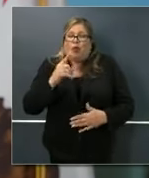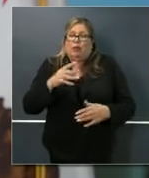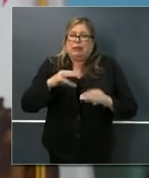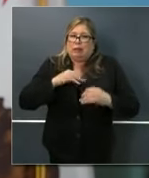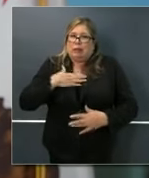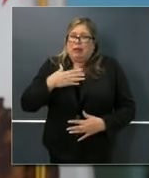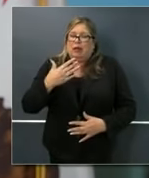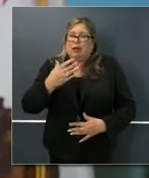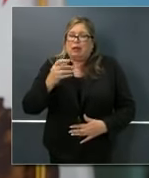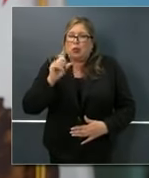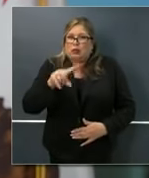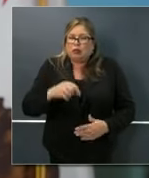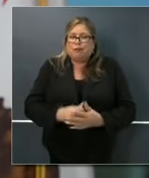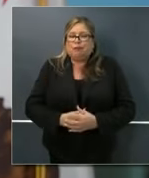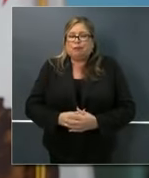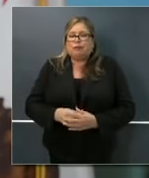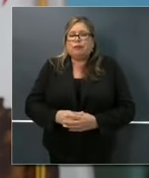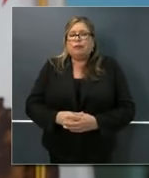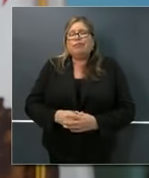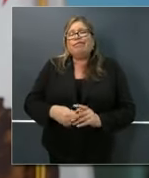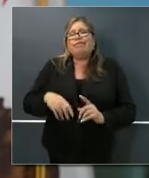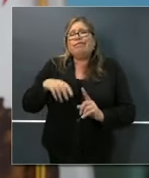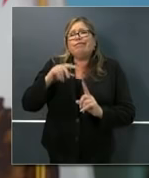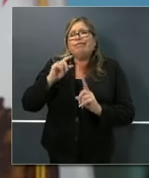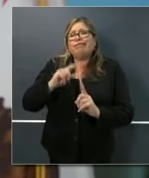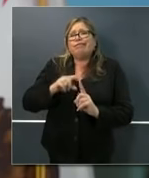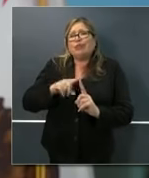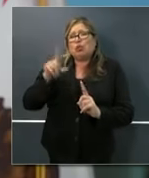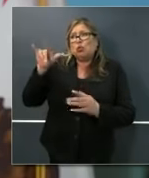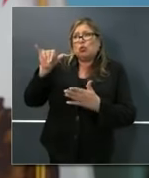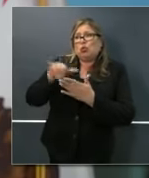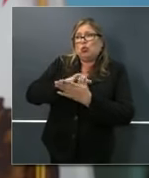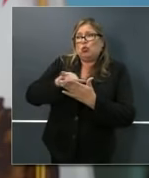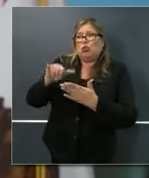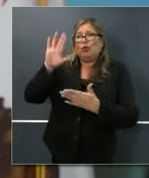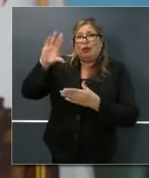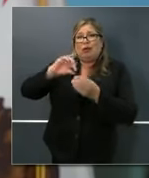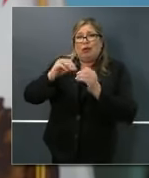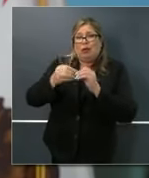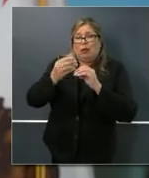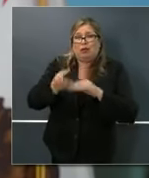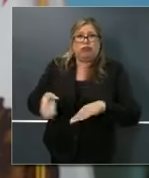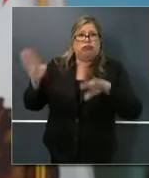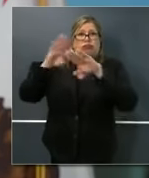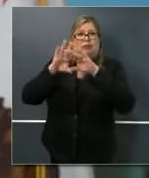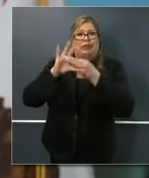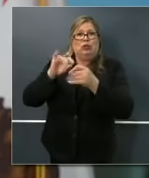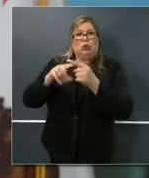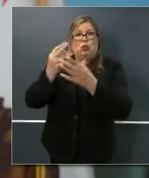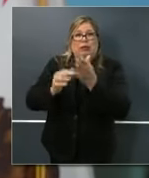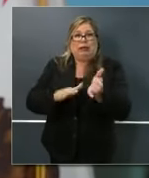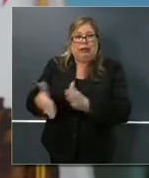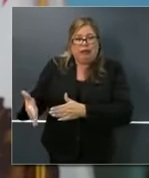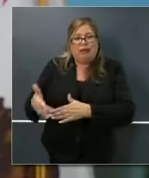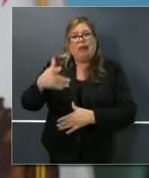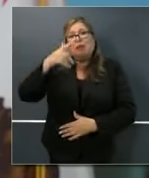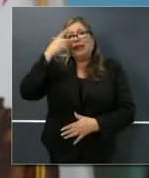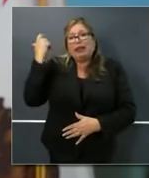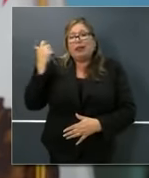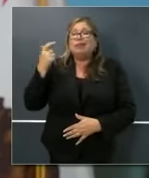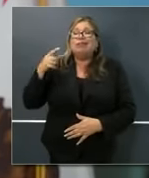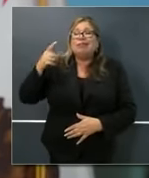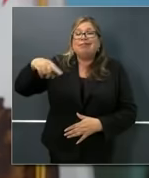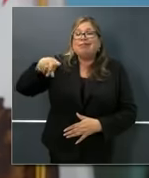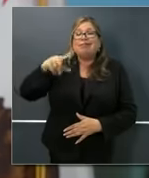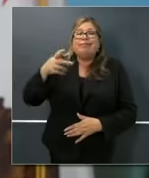cases where people had not been tested for COVID, but their doctors felt that they had probably passed away from it. But I was wondering